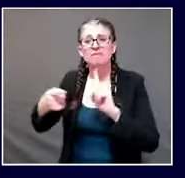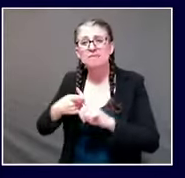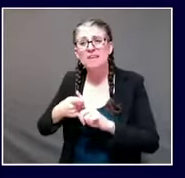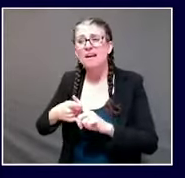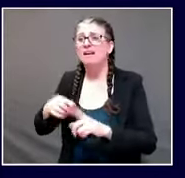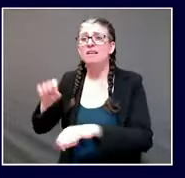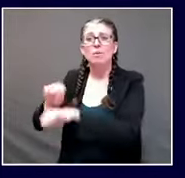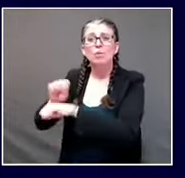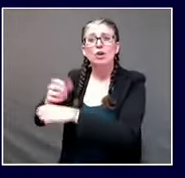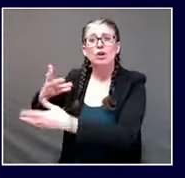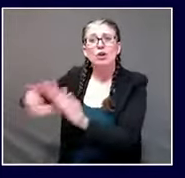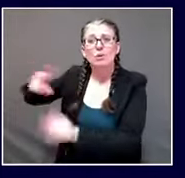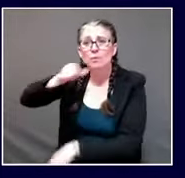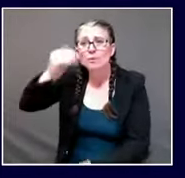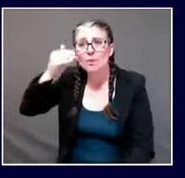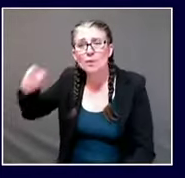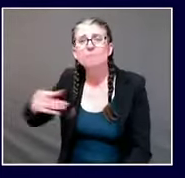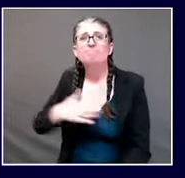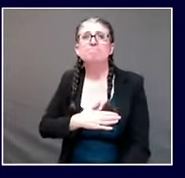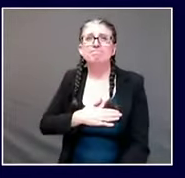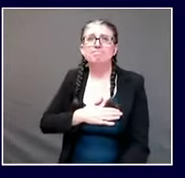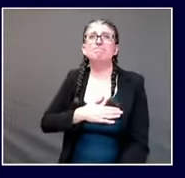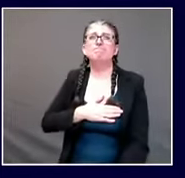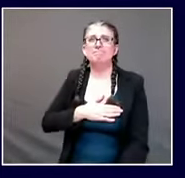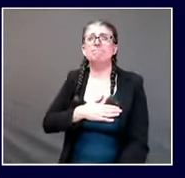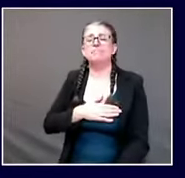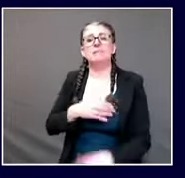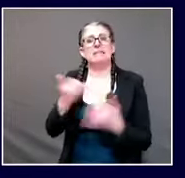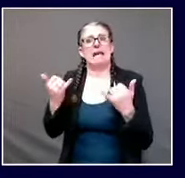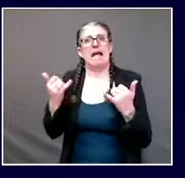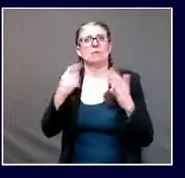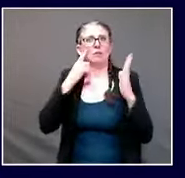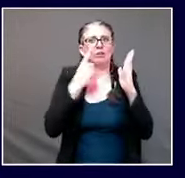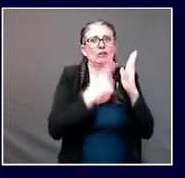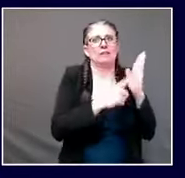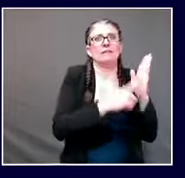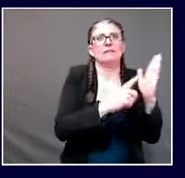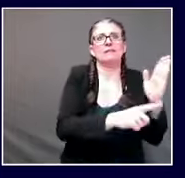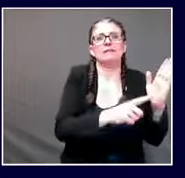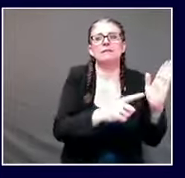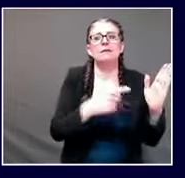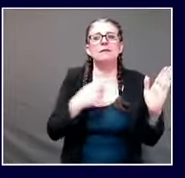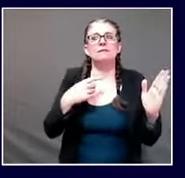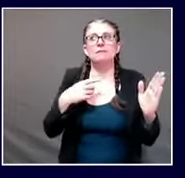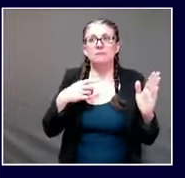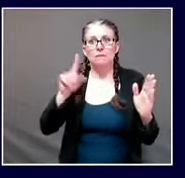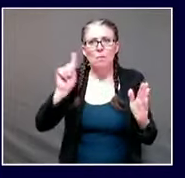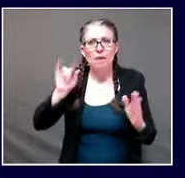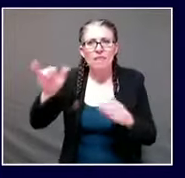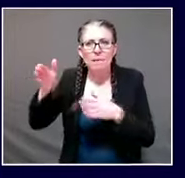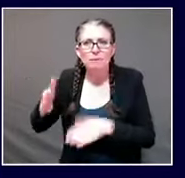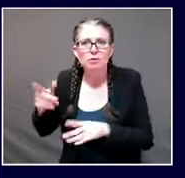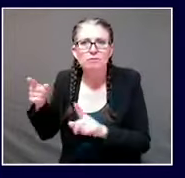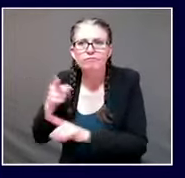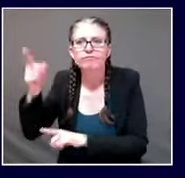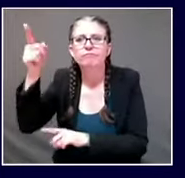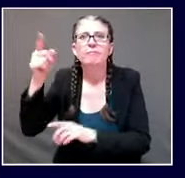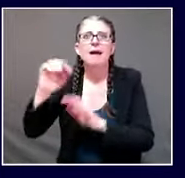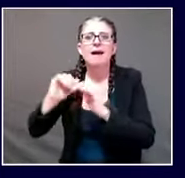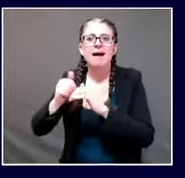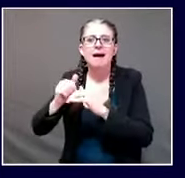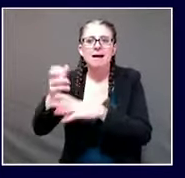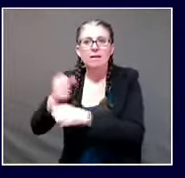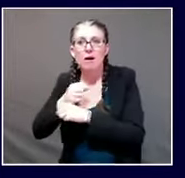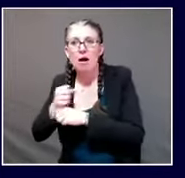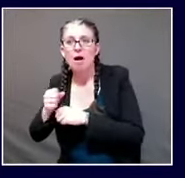i can't confirm that but again our epidemiology team and our medical officers are making sure that all the details square